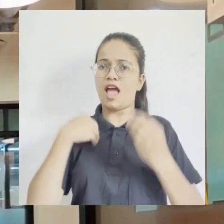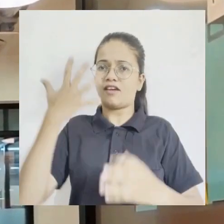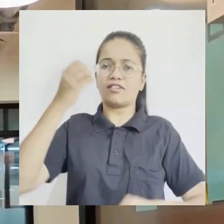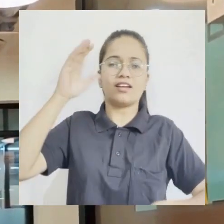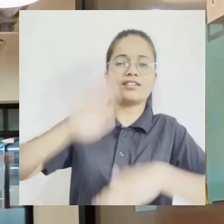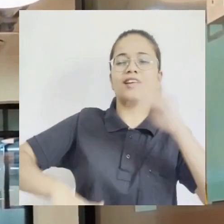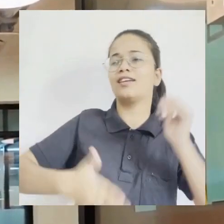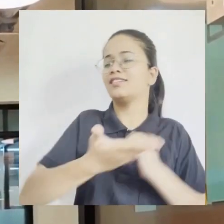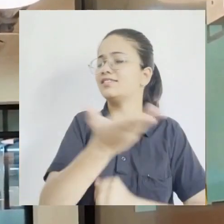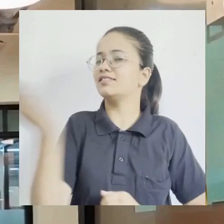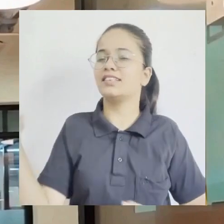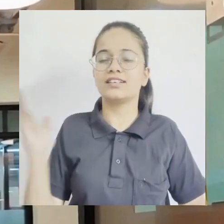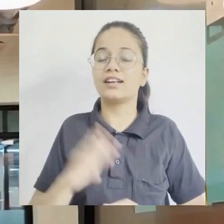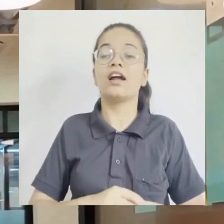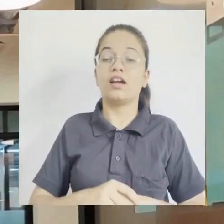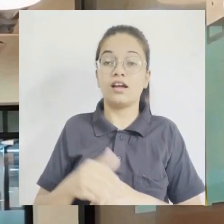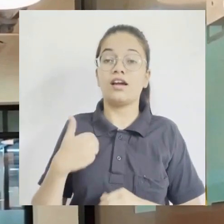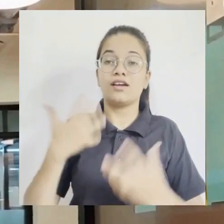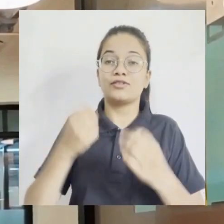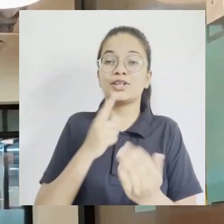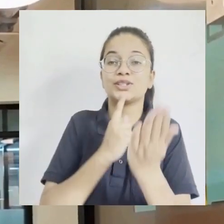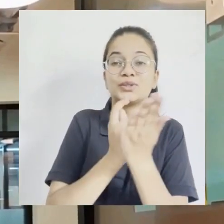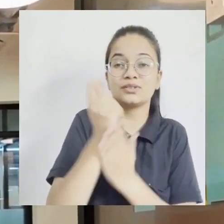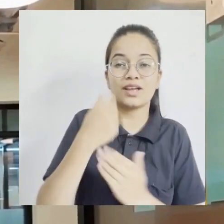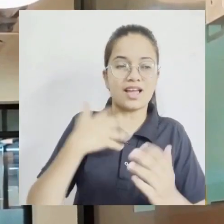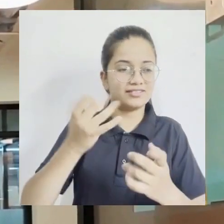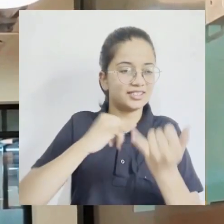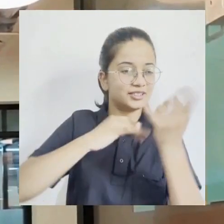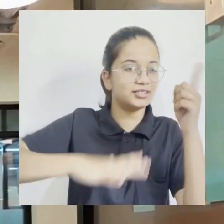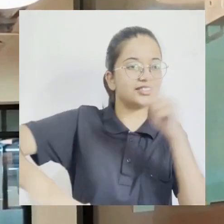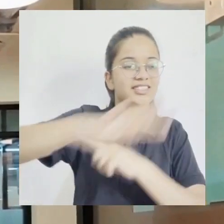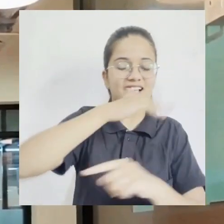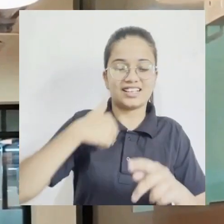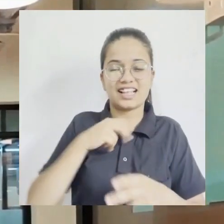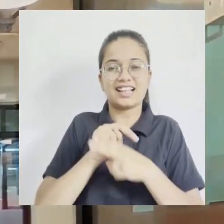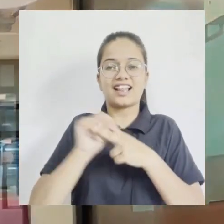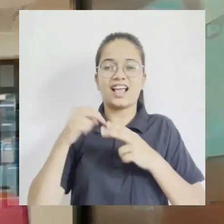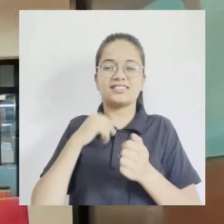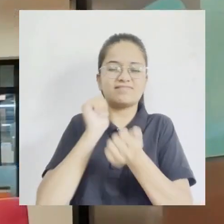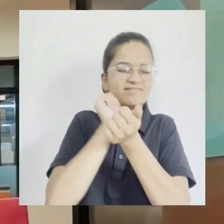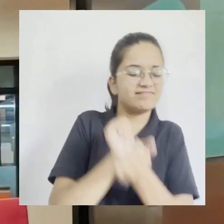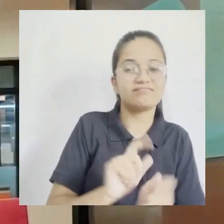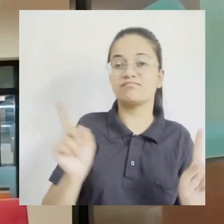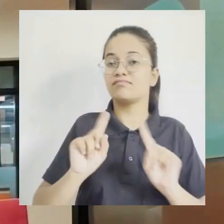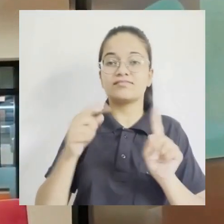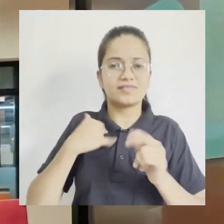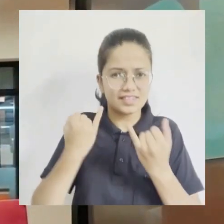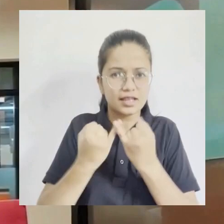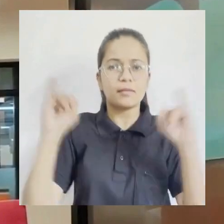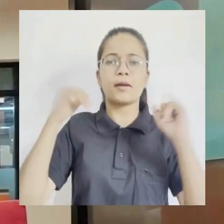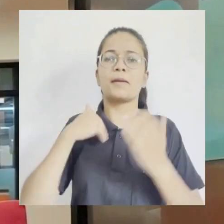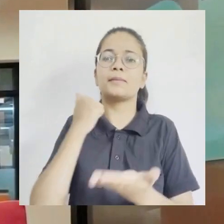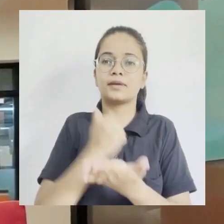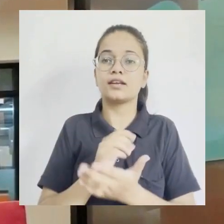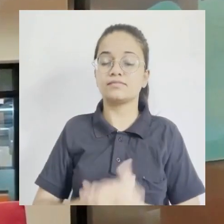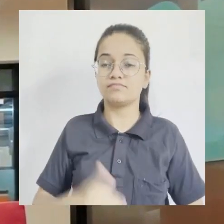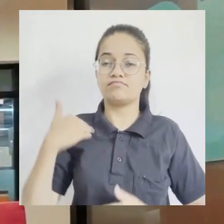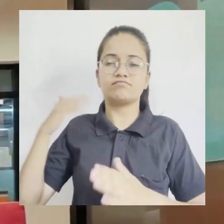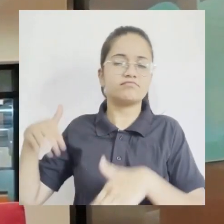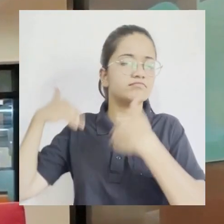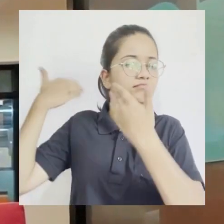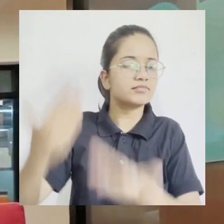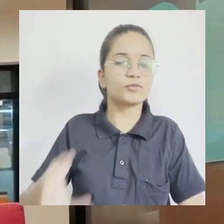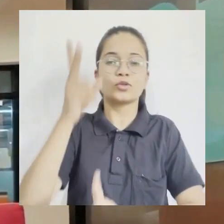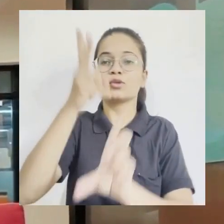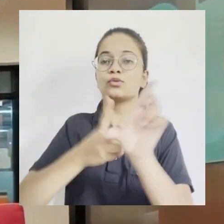other people, that they are truly a part of society that has been isolated. The app has been running for over two years